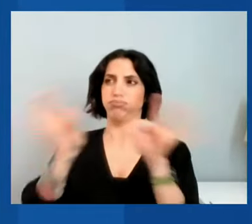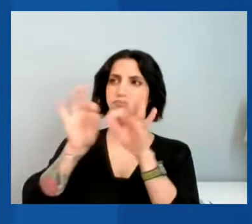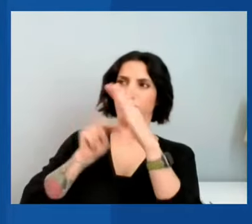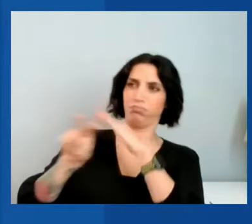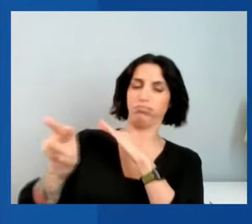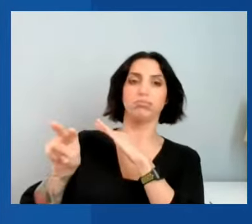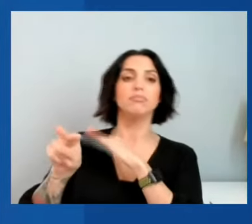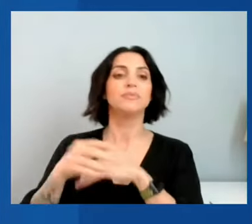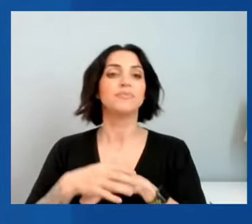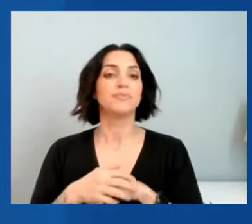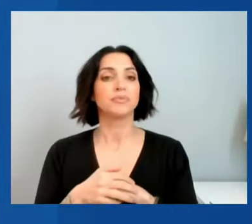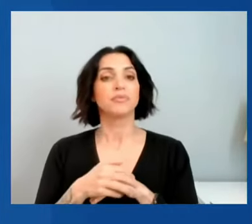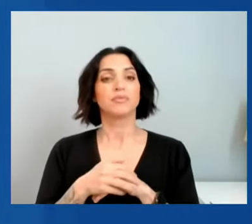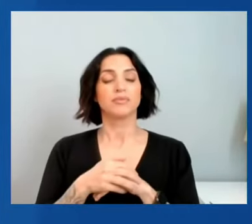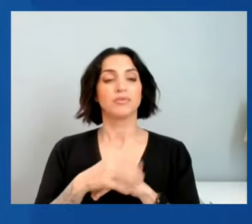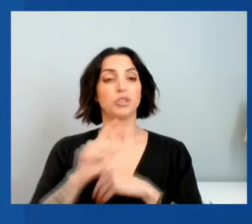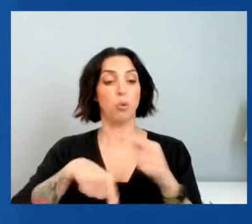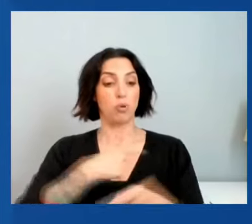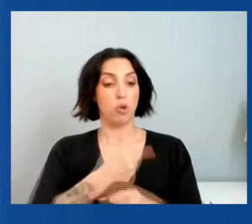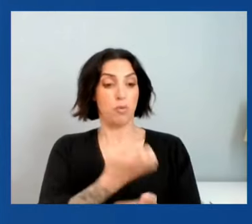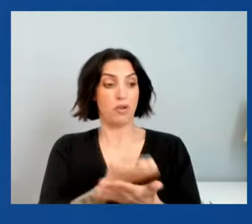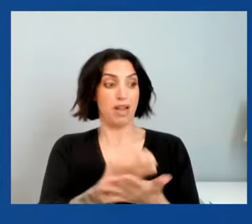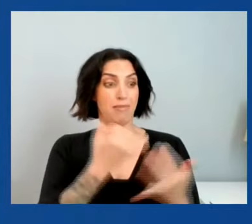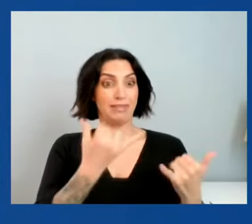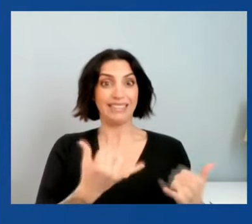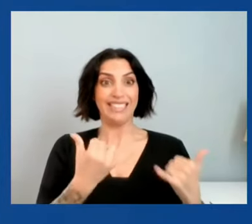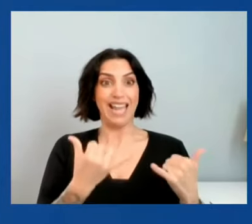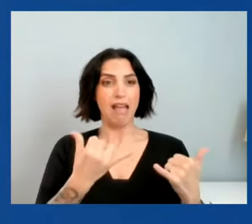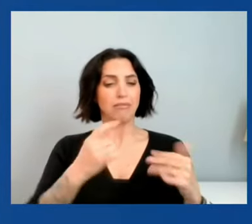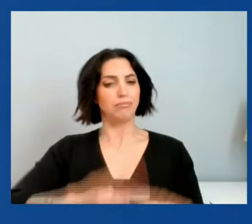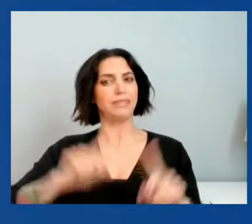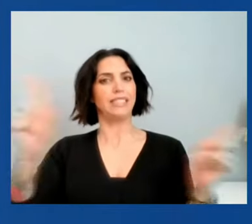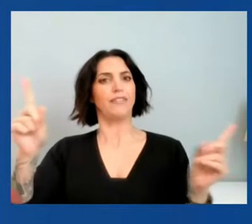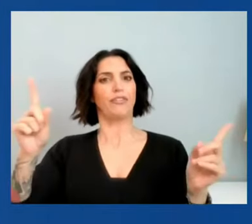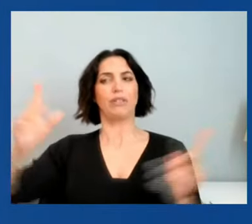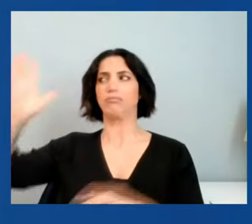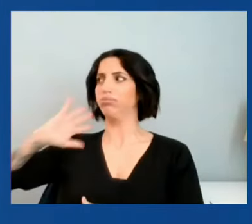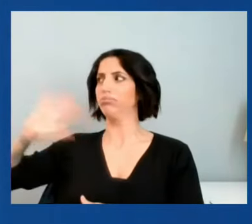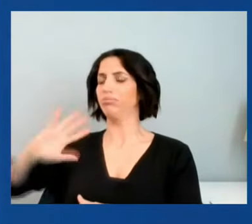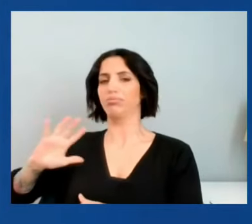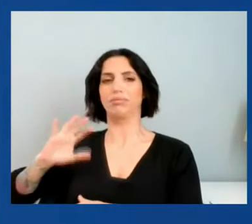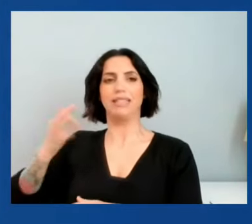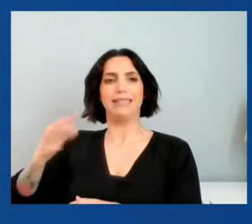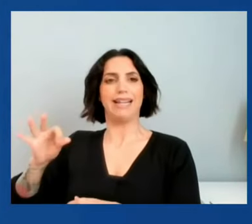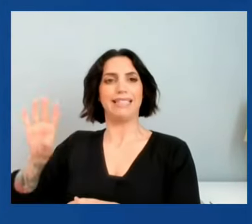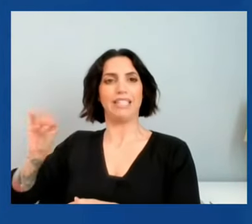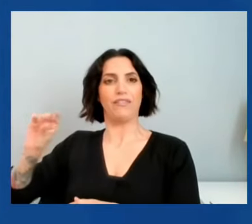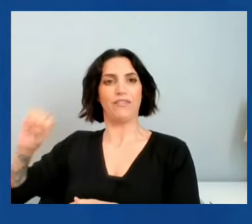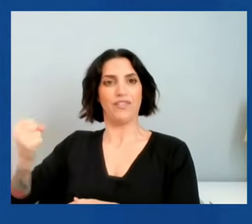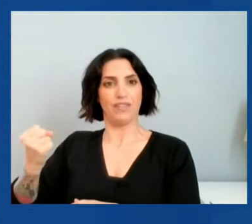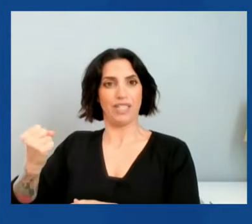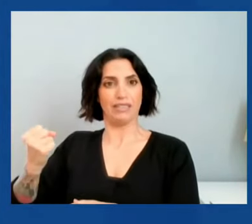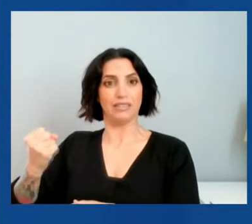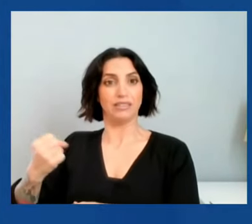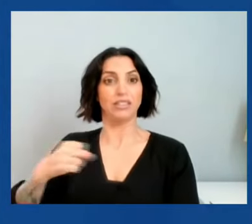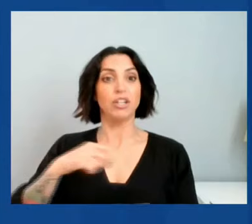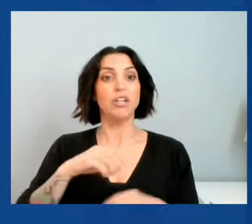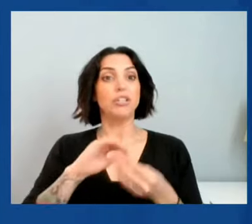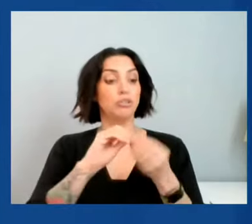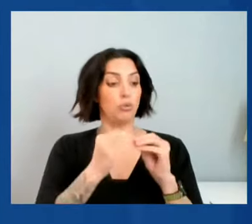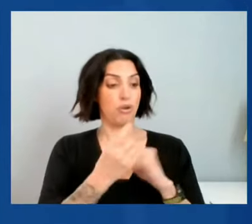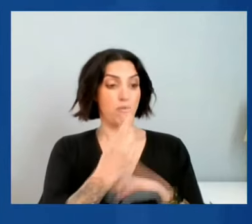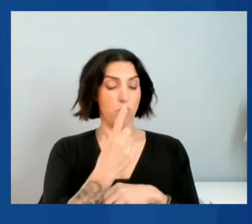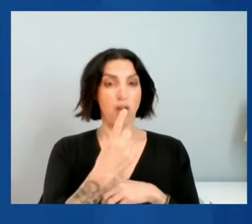1950s, some principles hold true. One is that finance and foreign policy and national